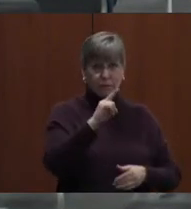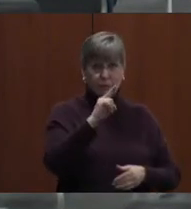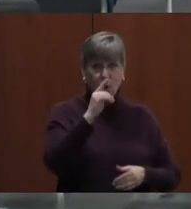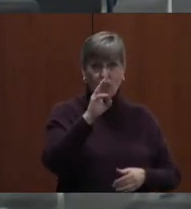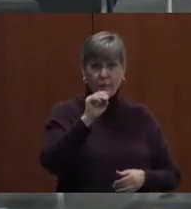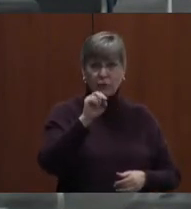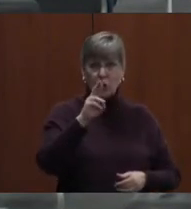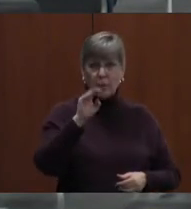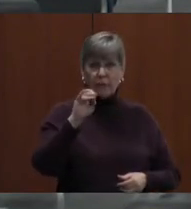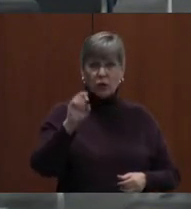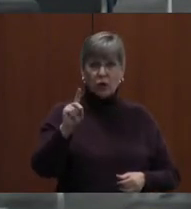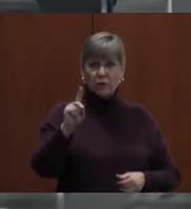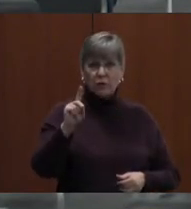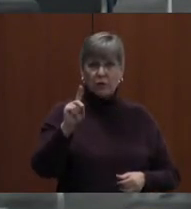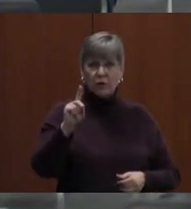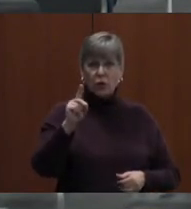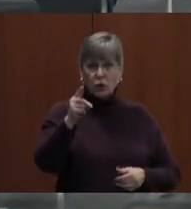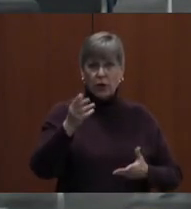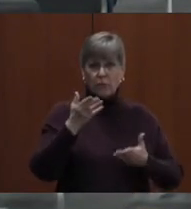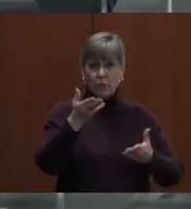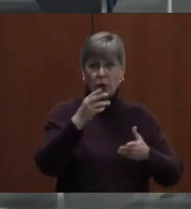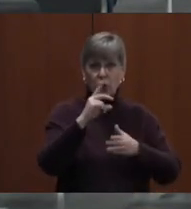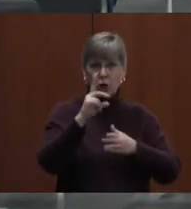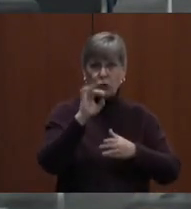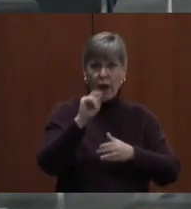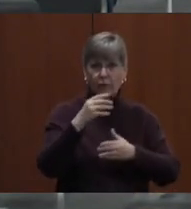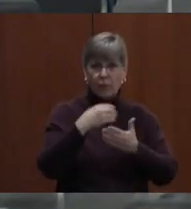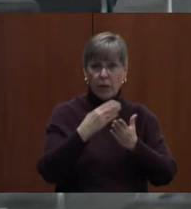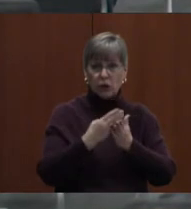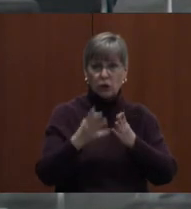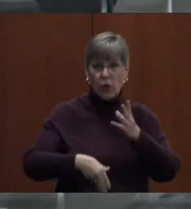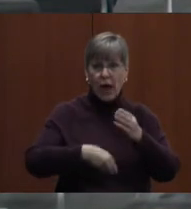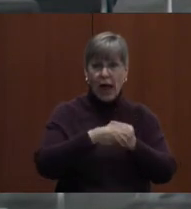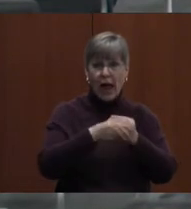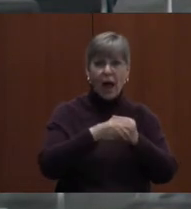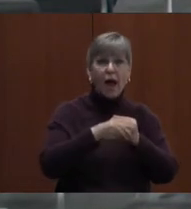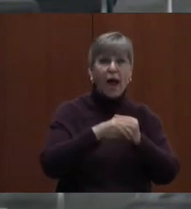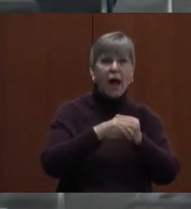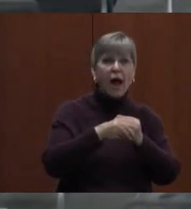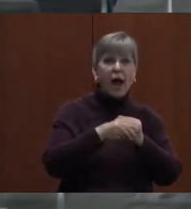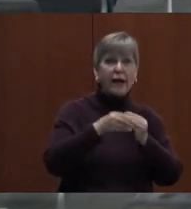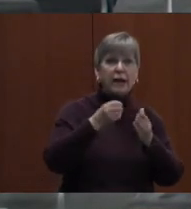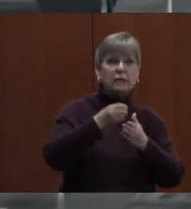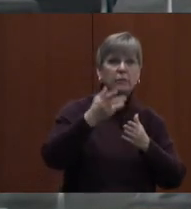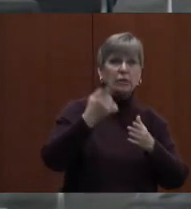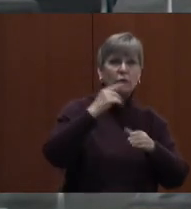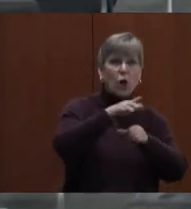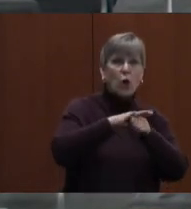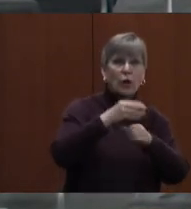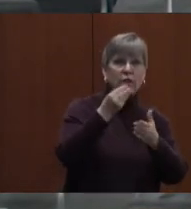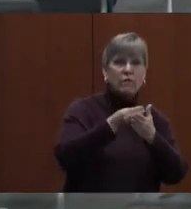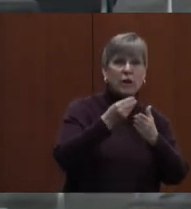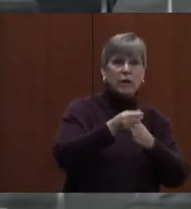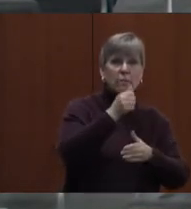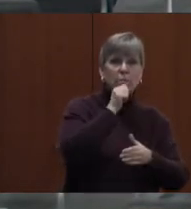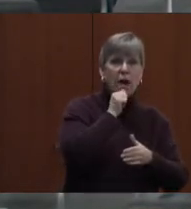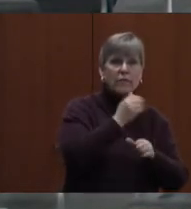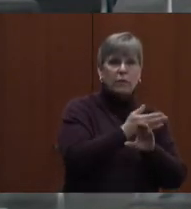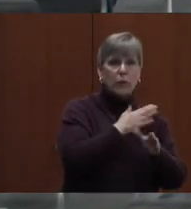amendment to the draft budget, which is to add a pass-through expense for locally funded private